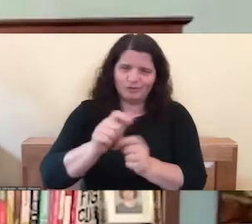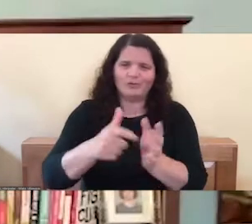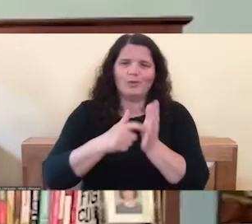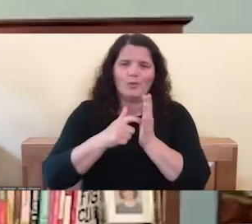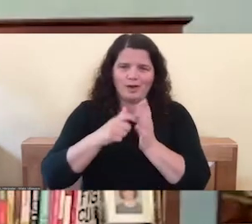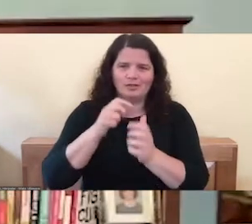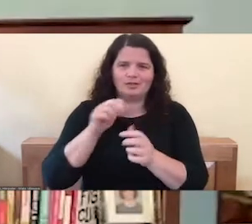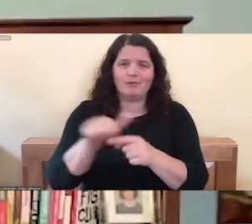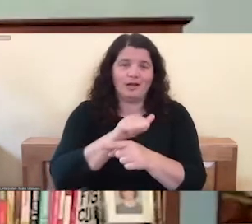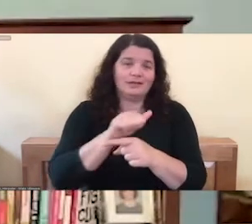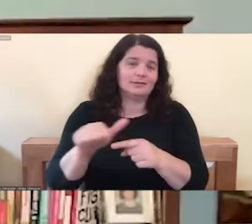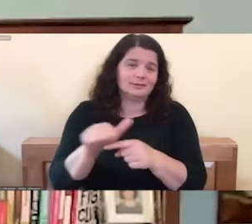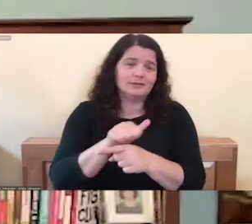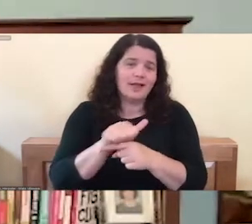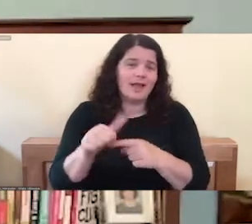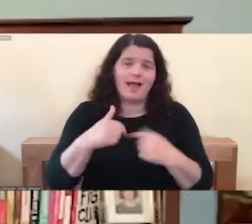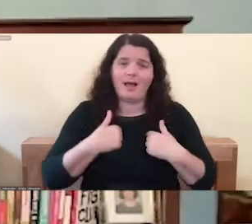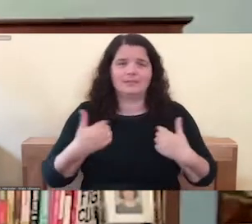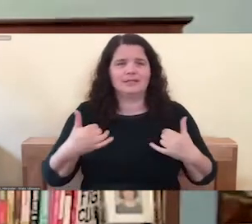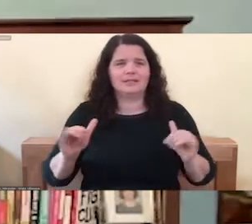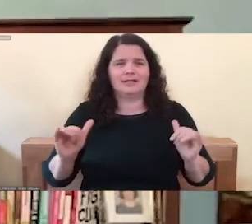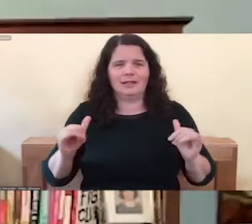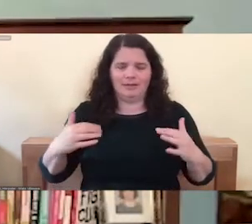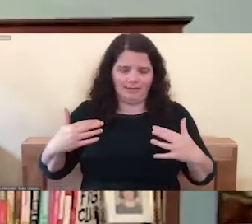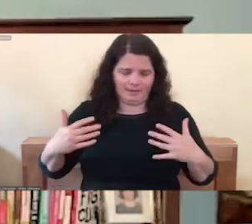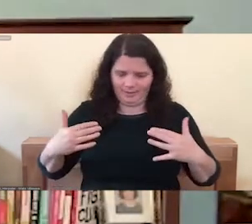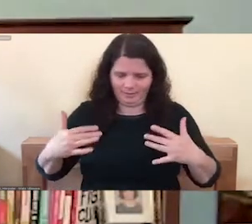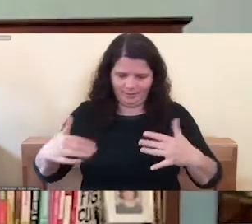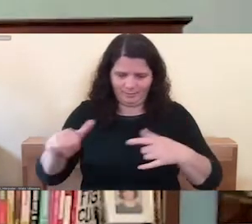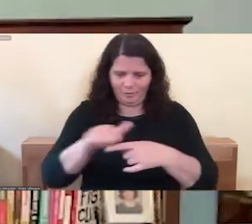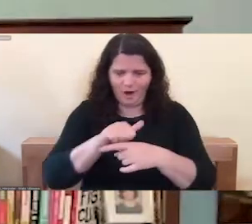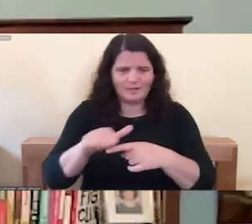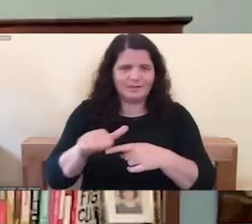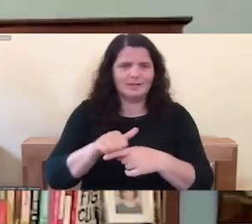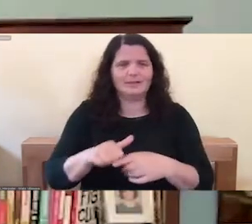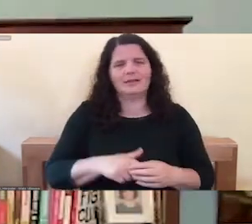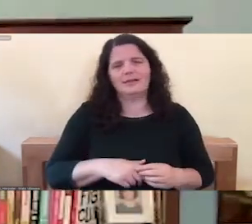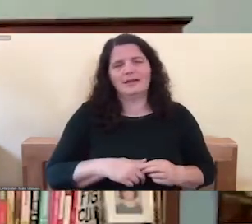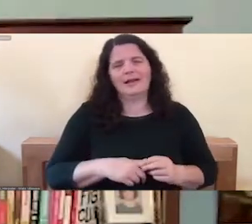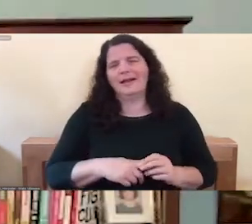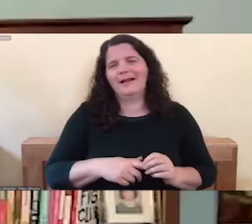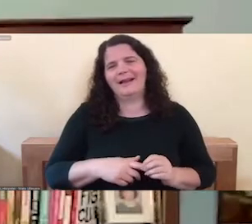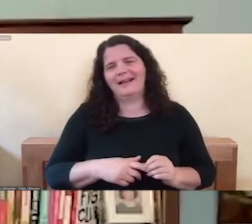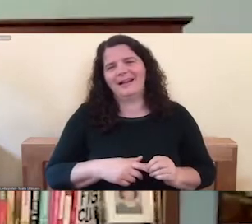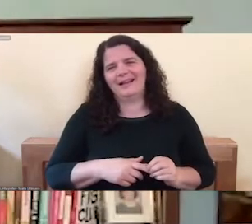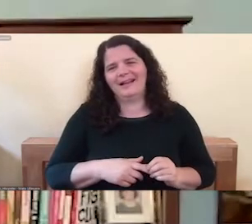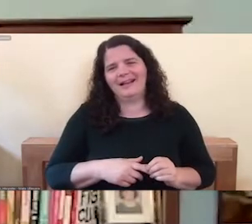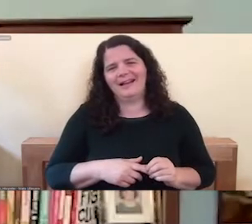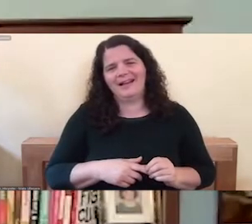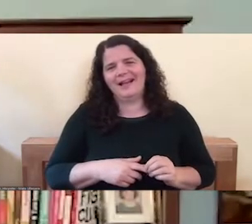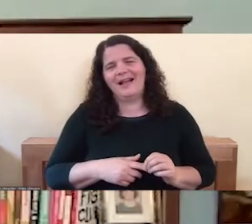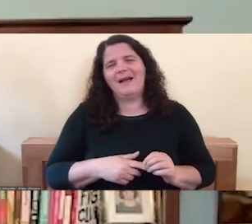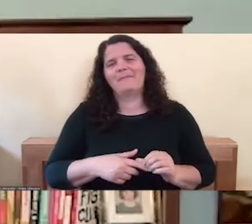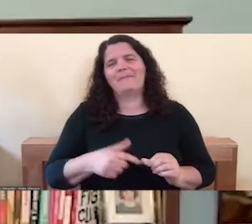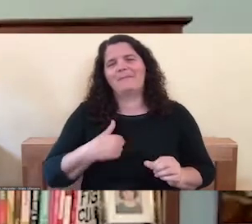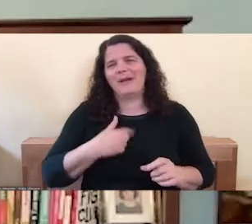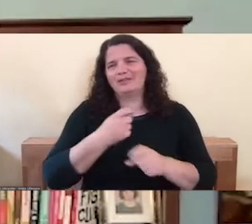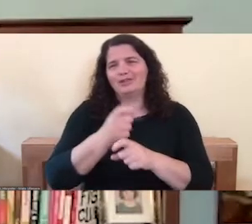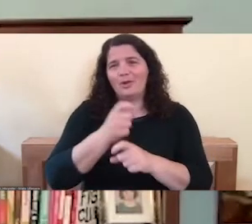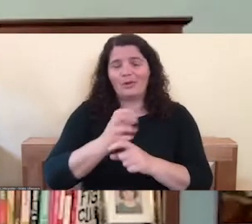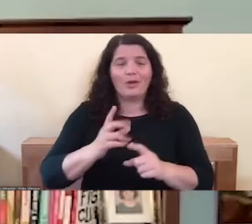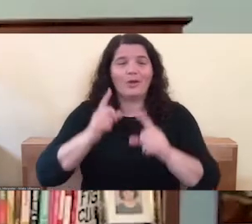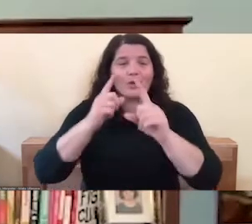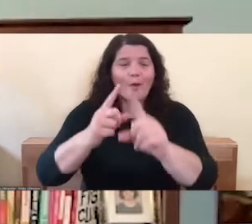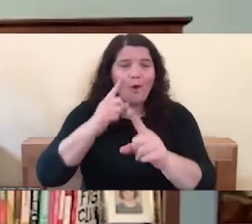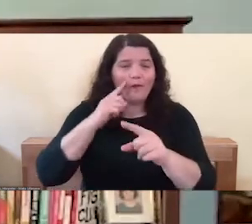And I'm still, I'm still in the midst of my practice. I like to joke that the goal of practice is a compassionate mess. It's like, it's not like you